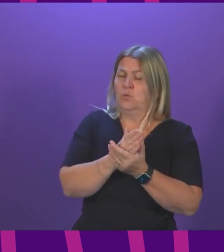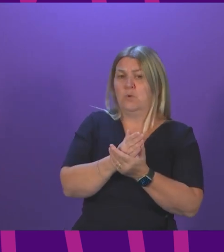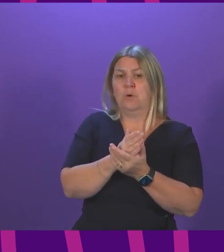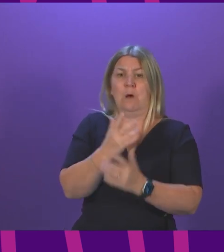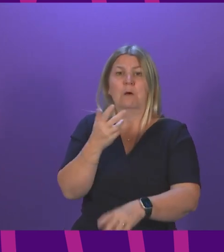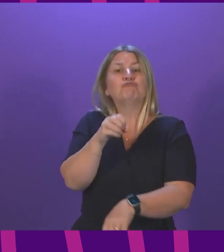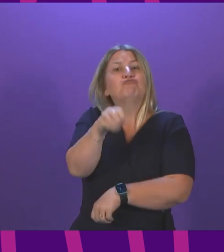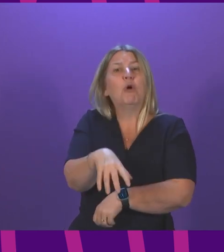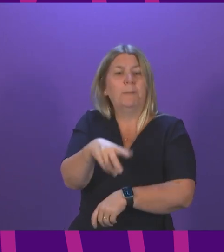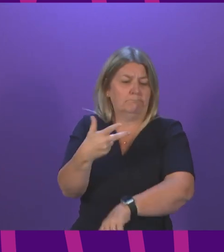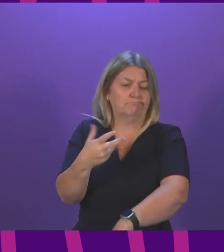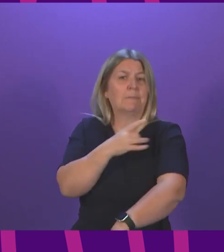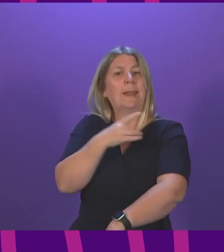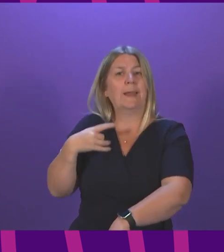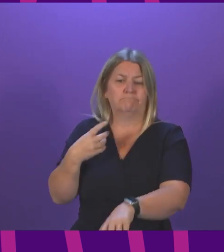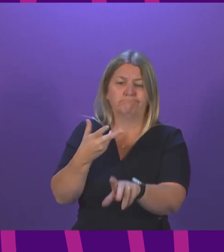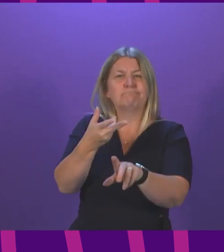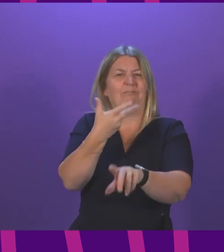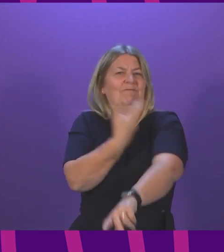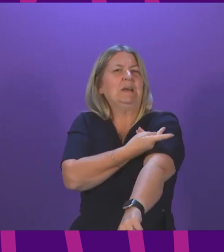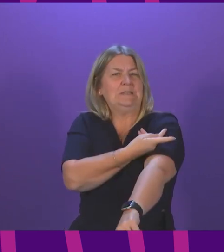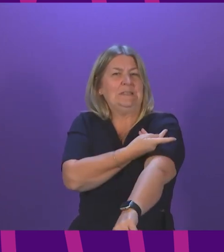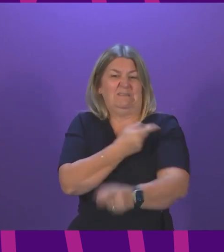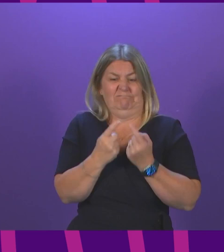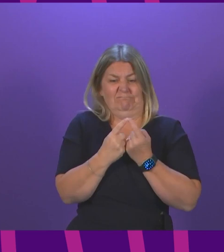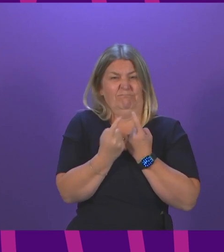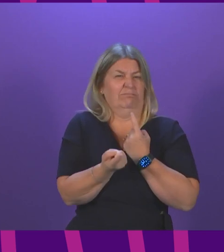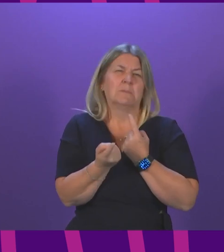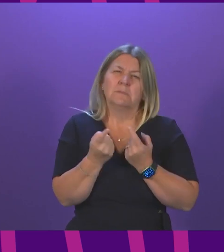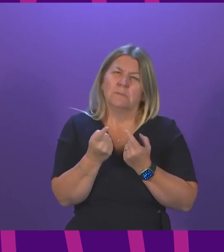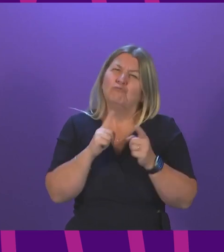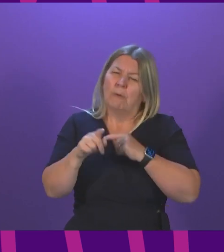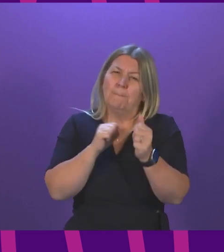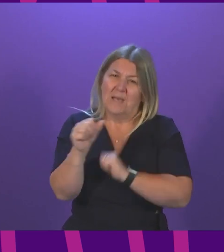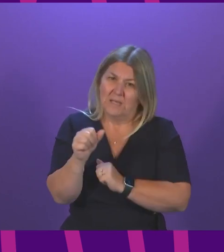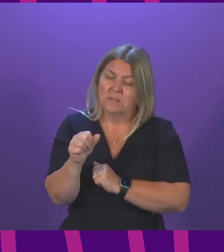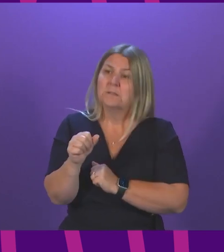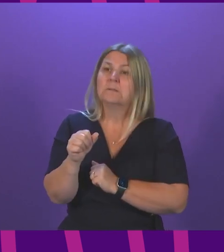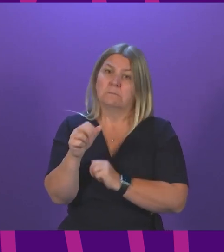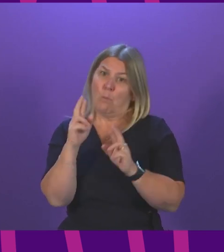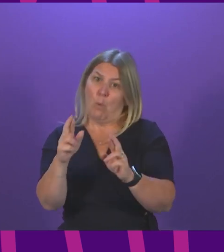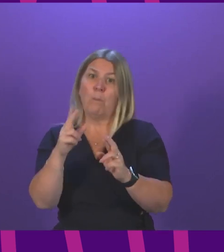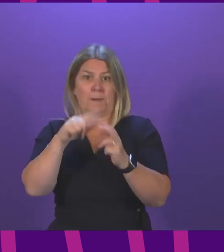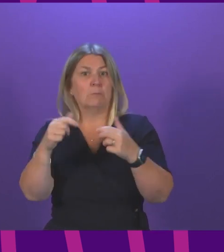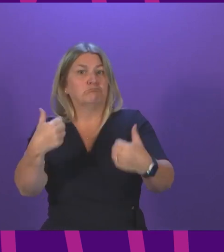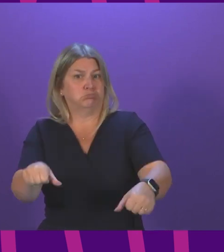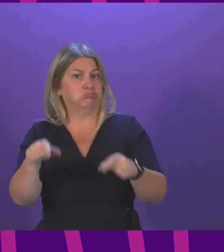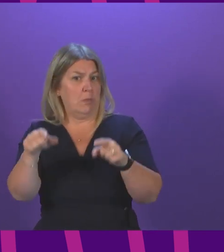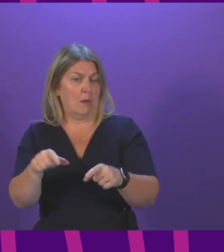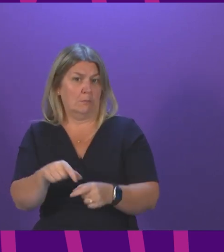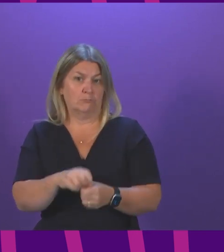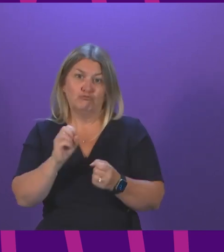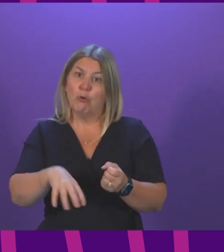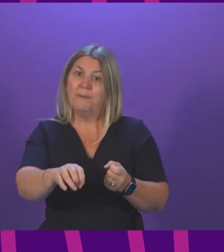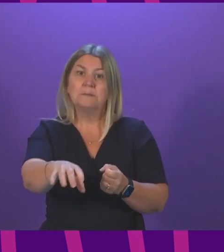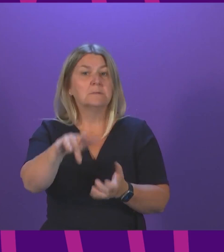as possible. If that is not happening, I'm more than happy to take it up with the relevant health board. So there are drop-in centres right